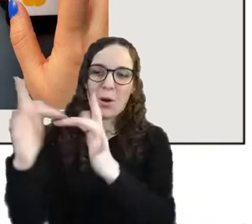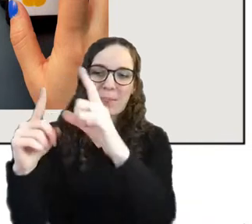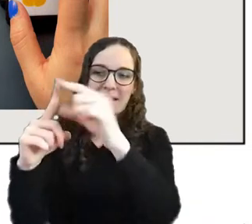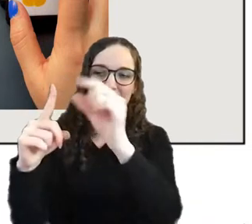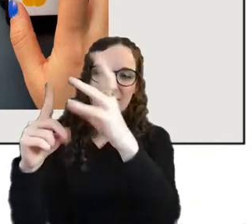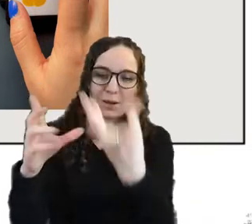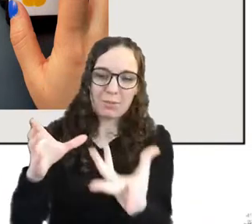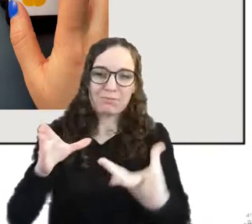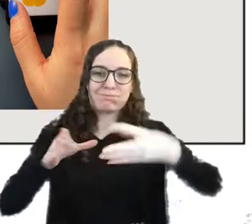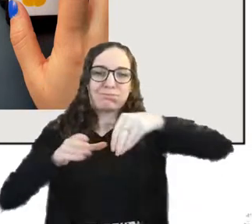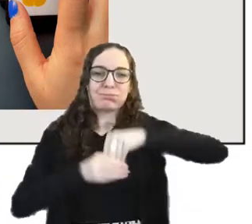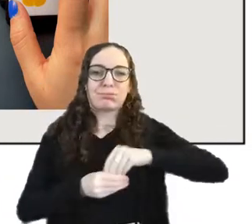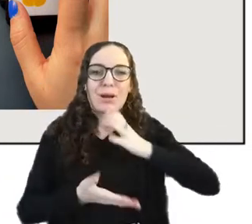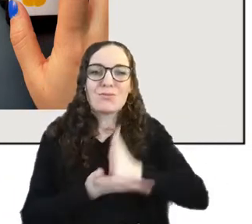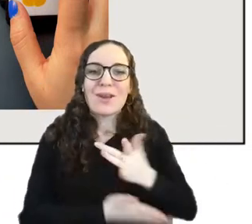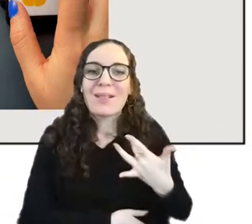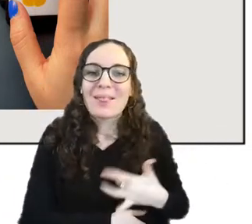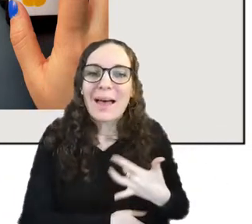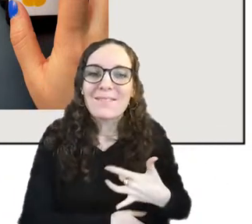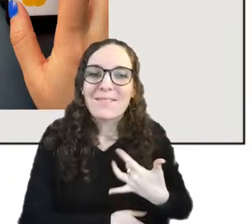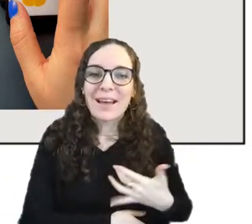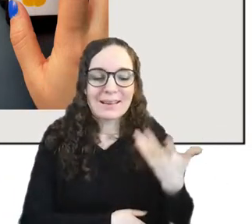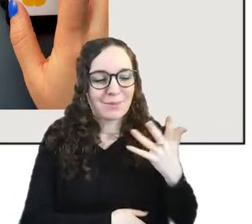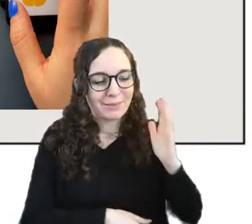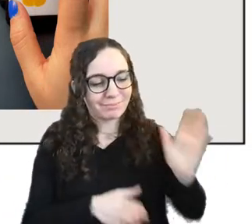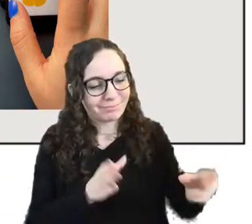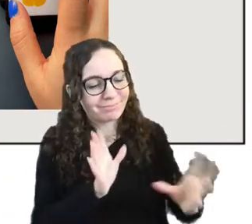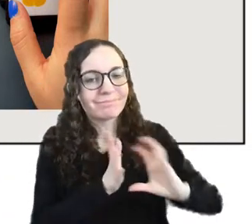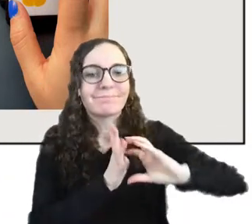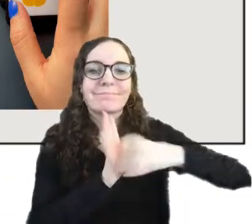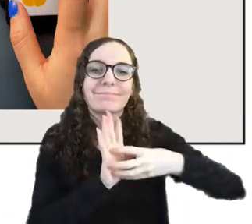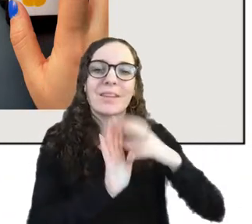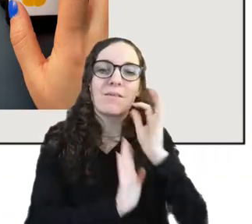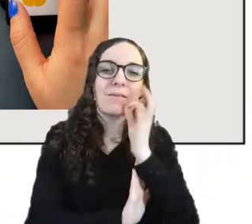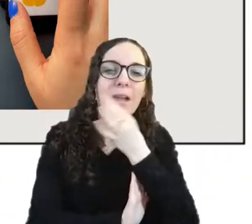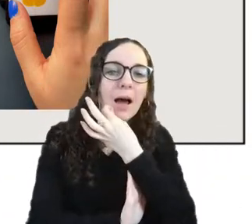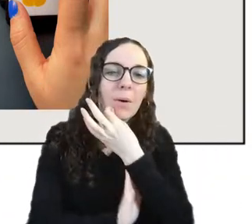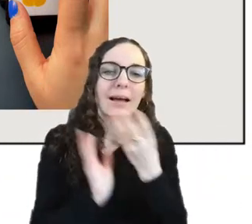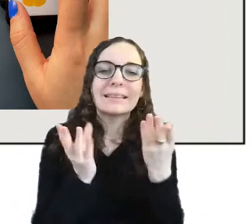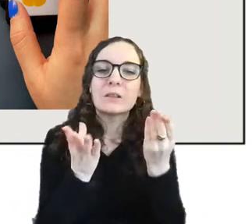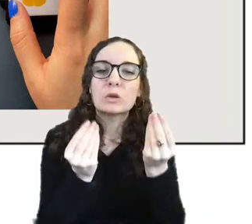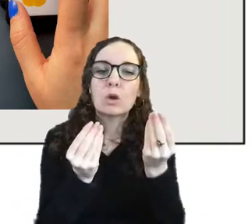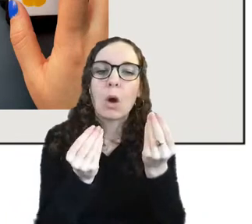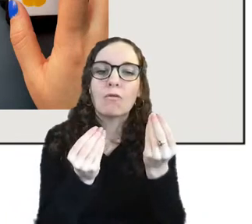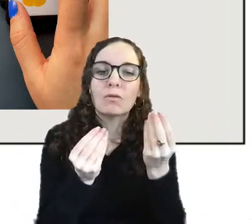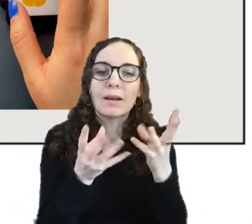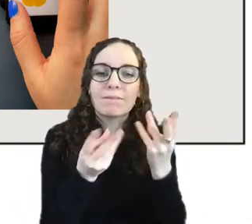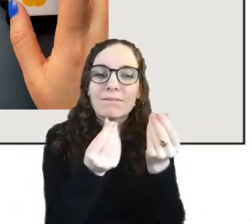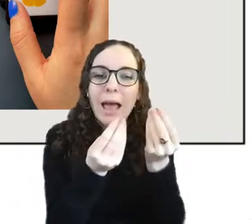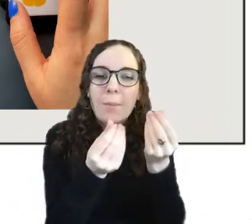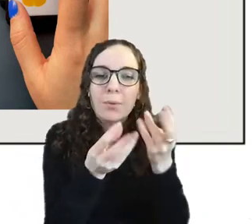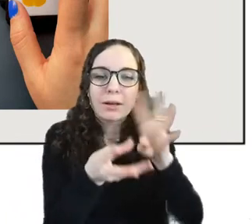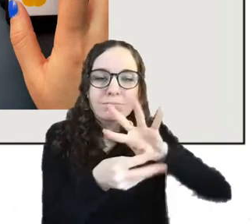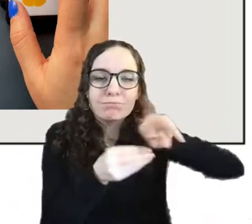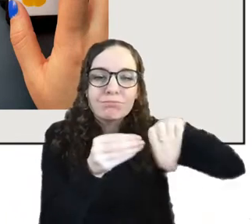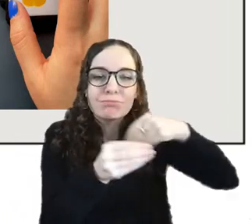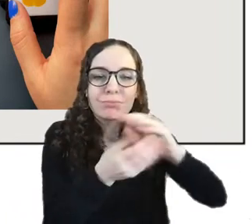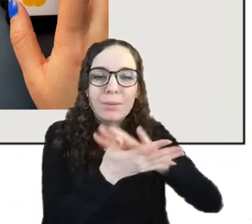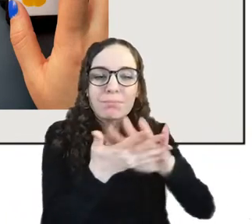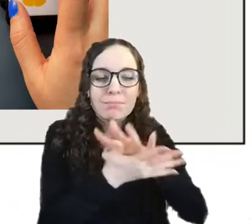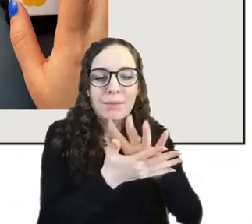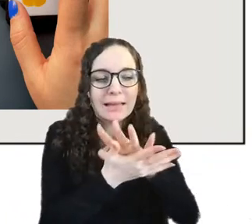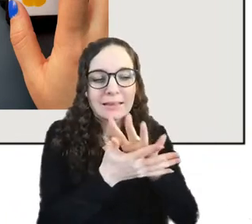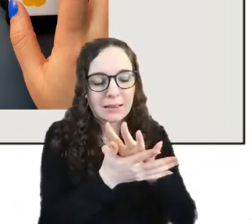flower as well as um some soft fabric to kind of reinforce the kind of tactility of the mouse